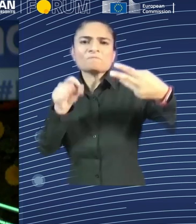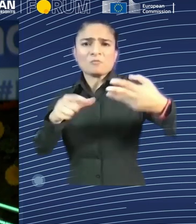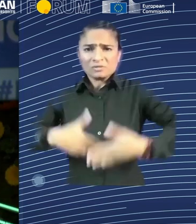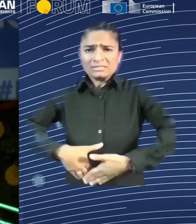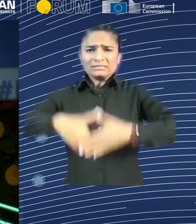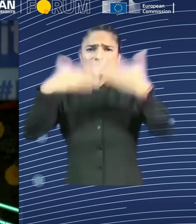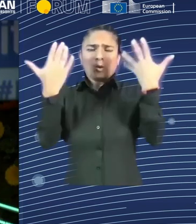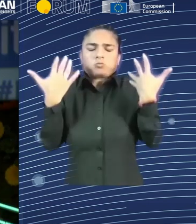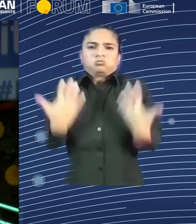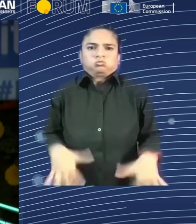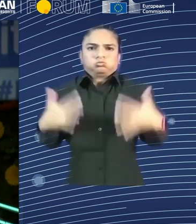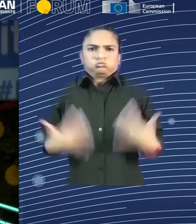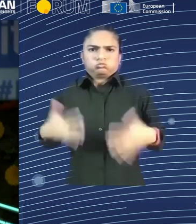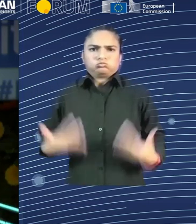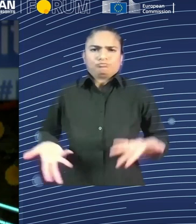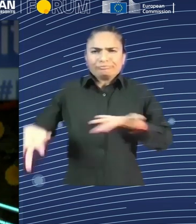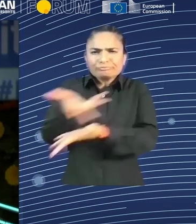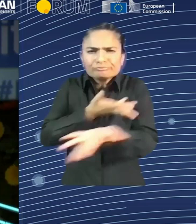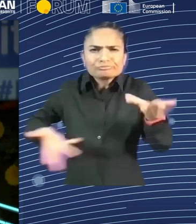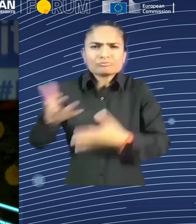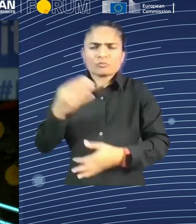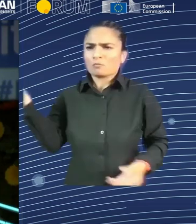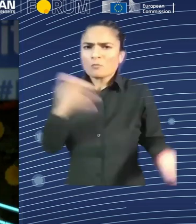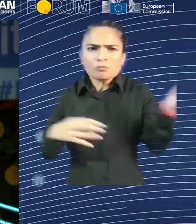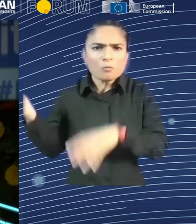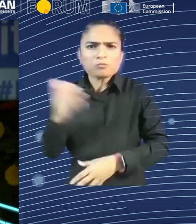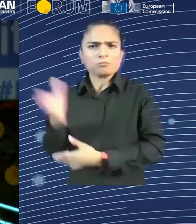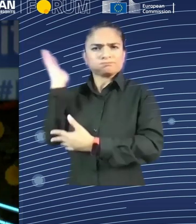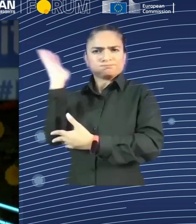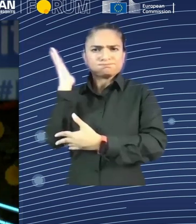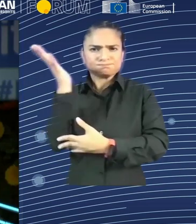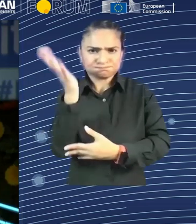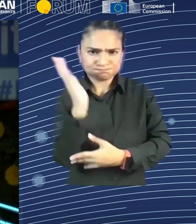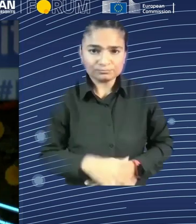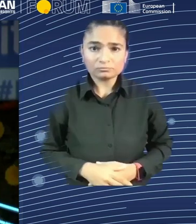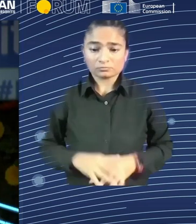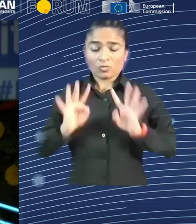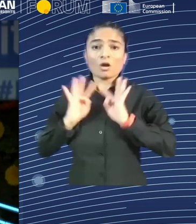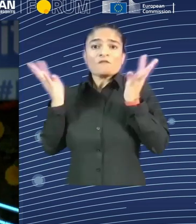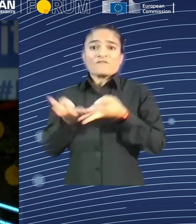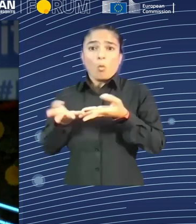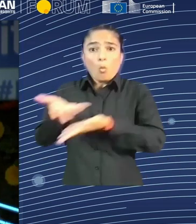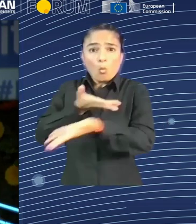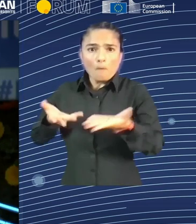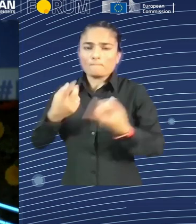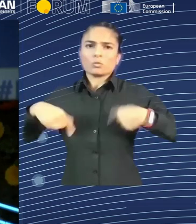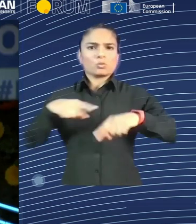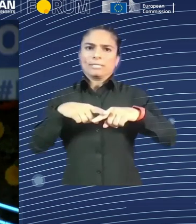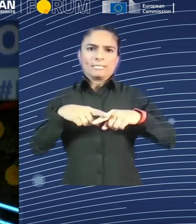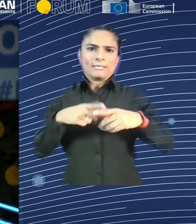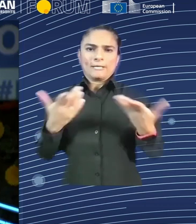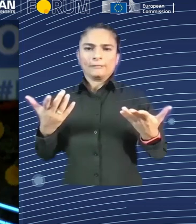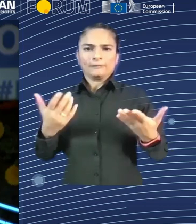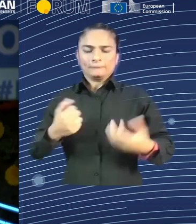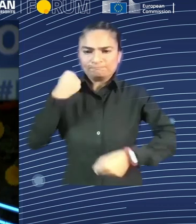Forum 2023 could not have been timed better. It is in the middle of the European Year of Skills that we need to celebrate and continue to celebrate